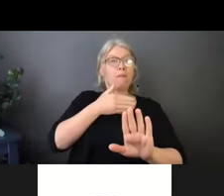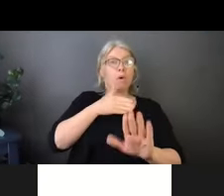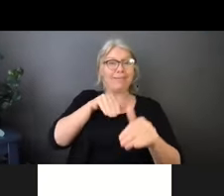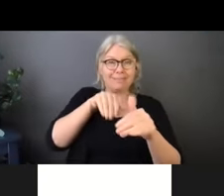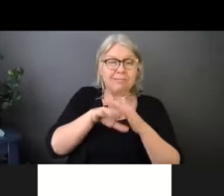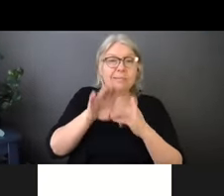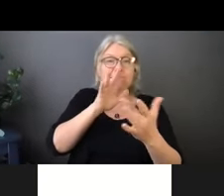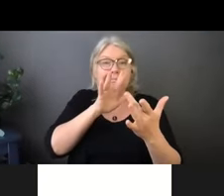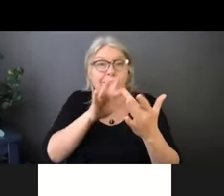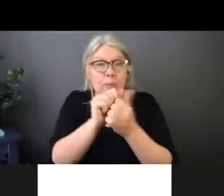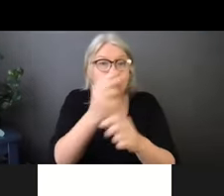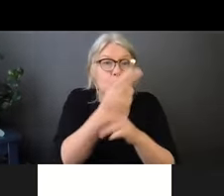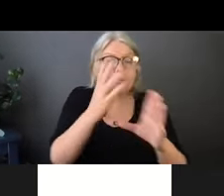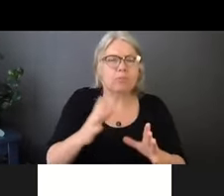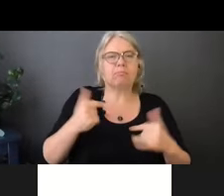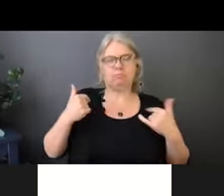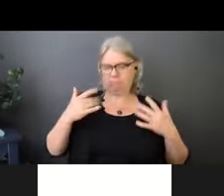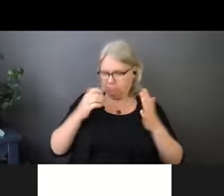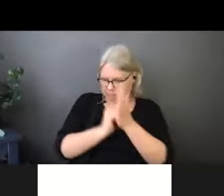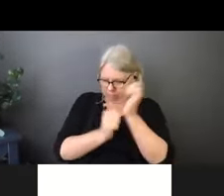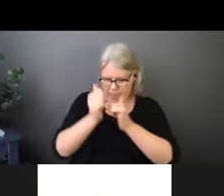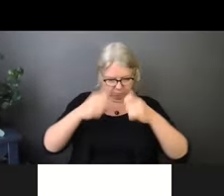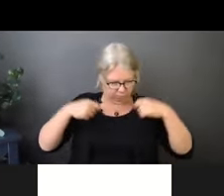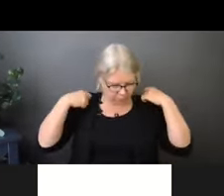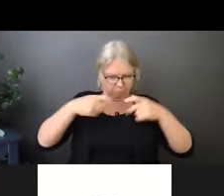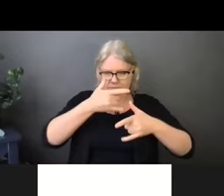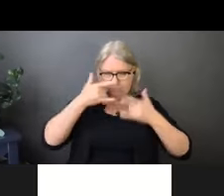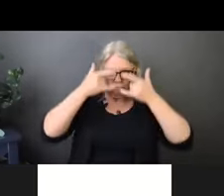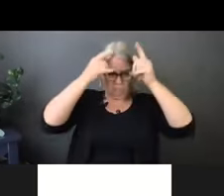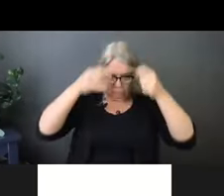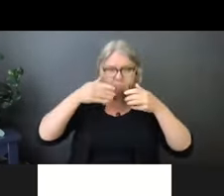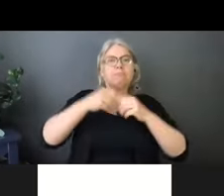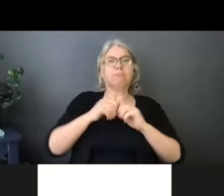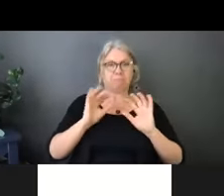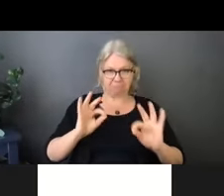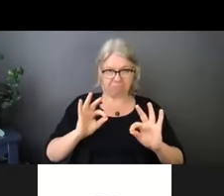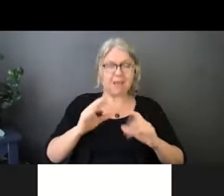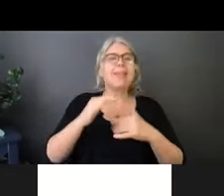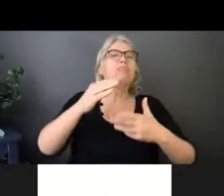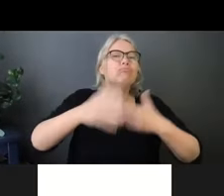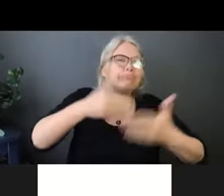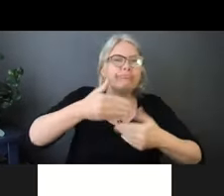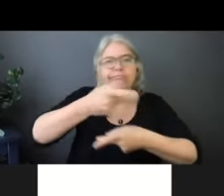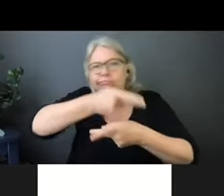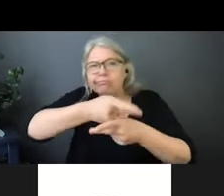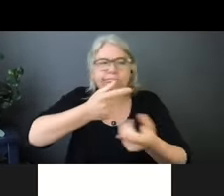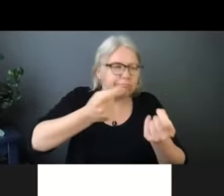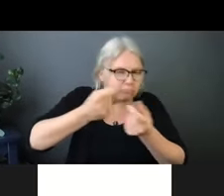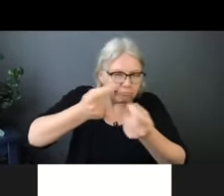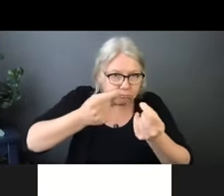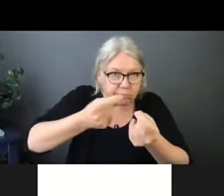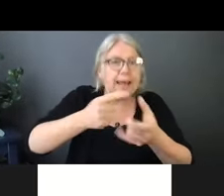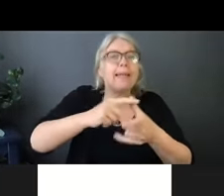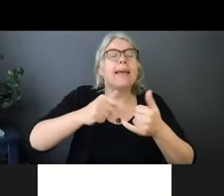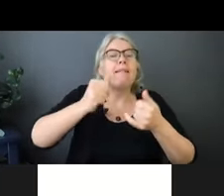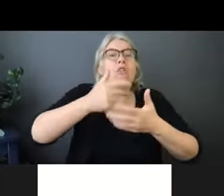Be careful not to spread contamination. You want to remove and discard appropriately. So just as you saw in the video, the garbage can was right there